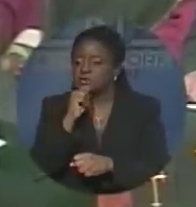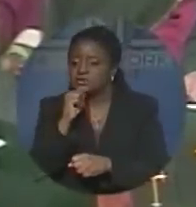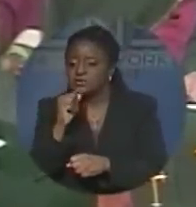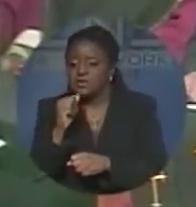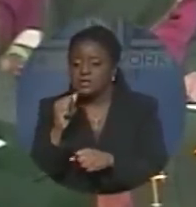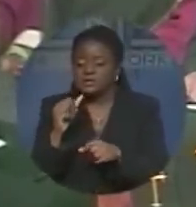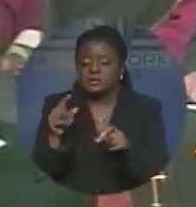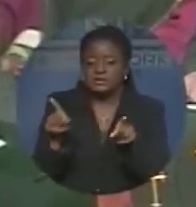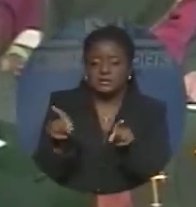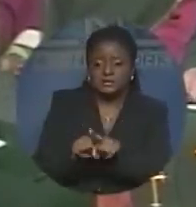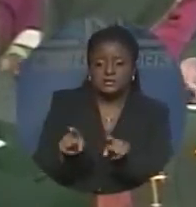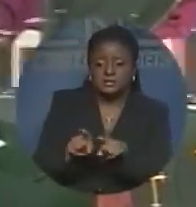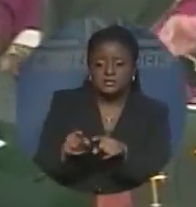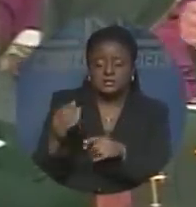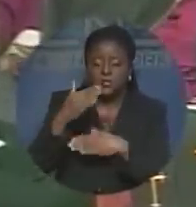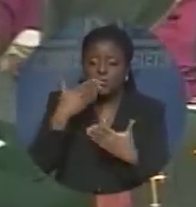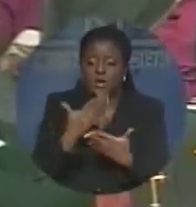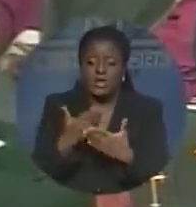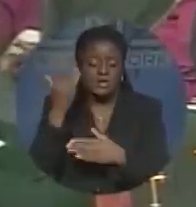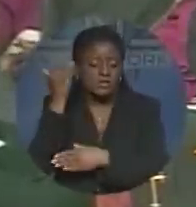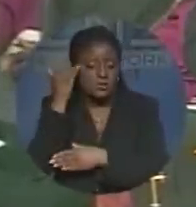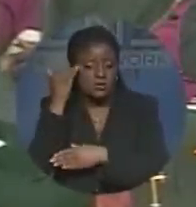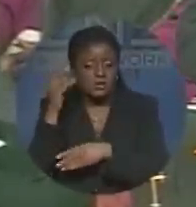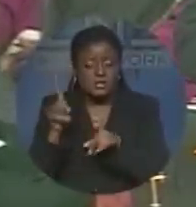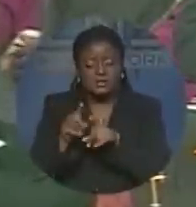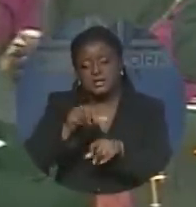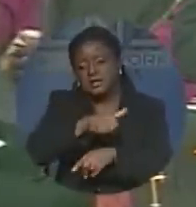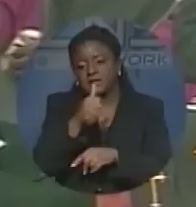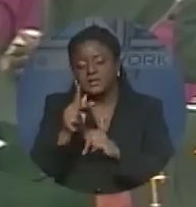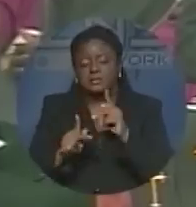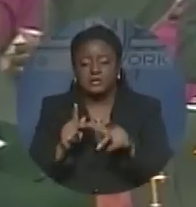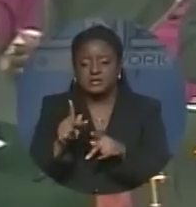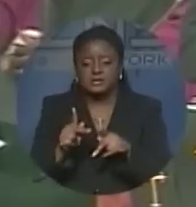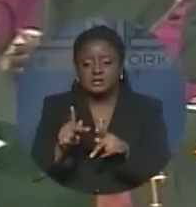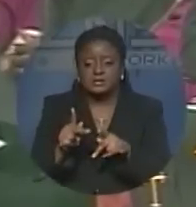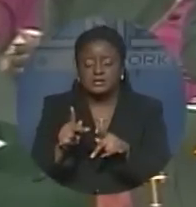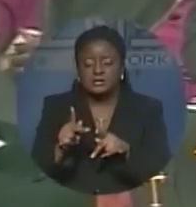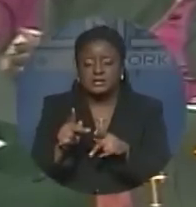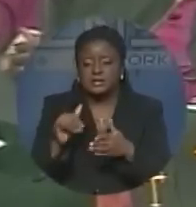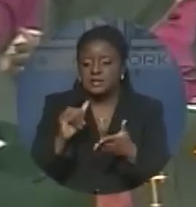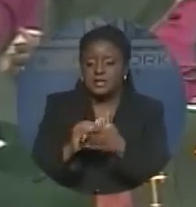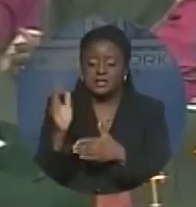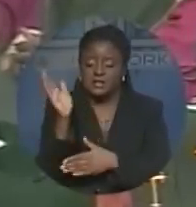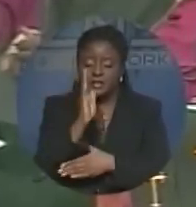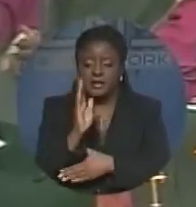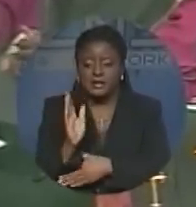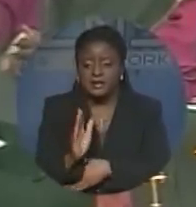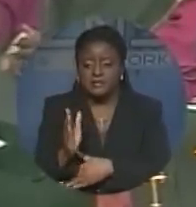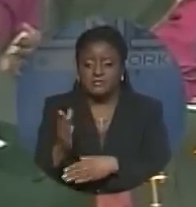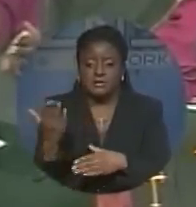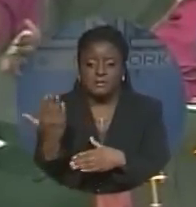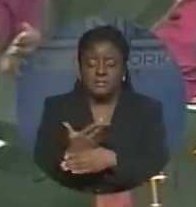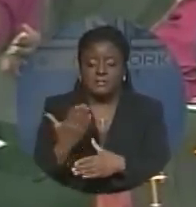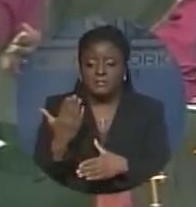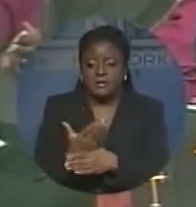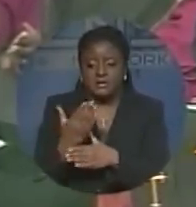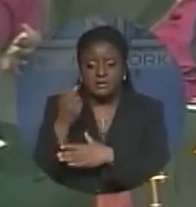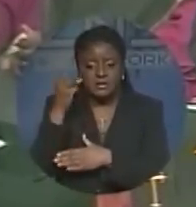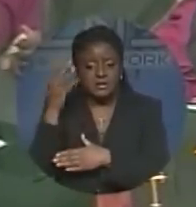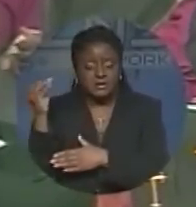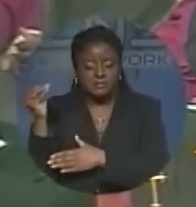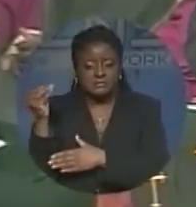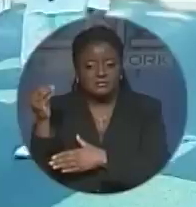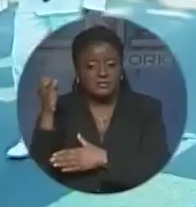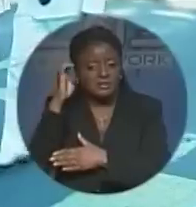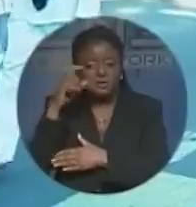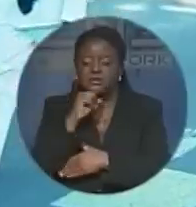that time. But that never bothered Sir Cliff. He didn't need to have the spotlight centered